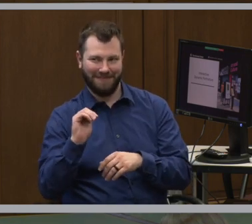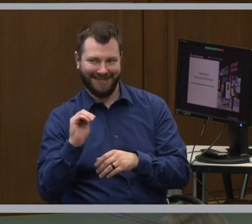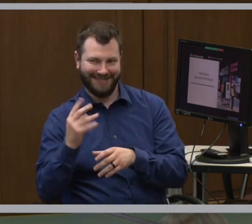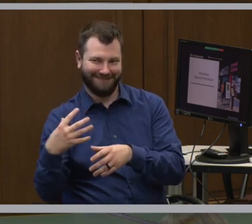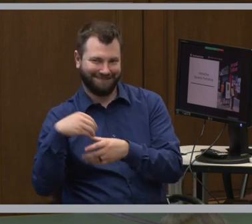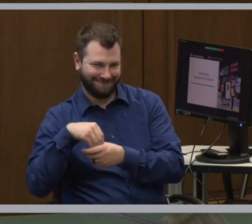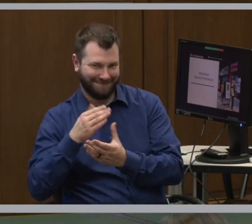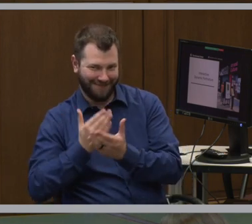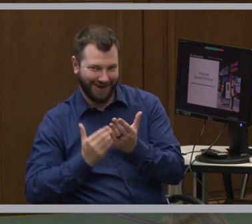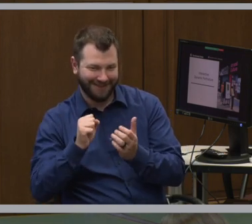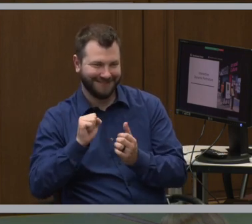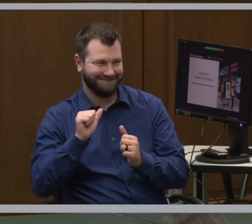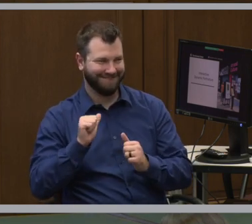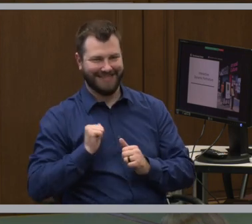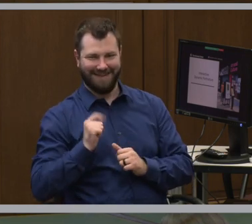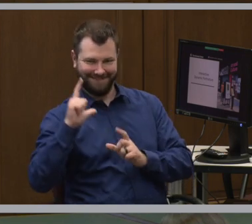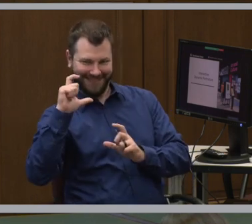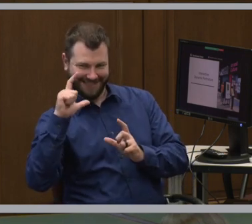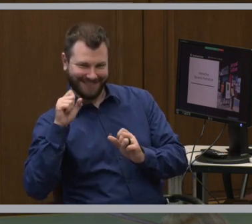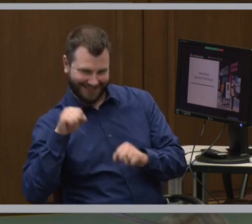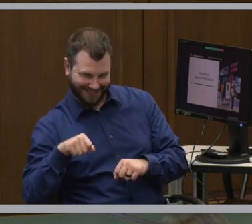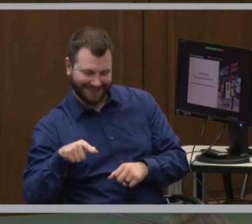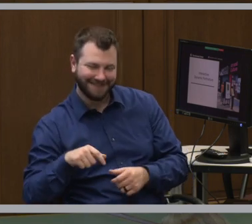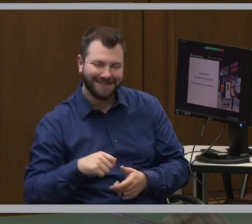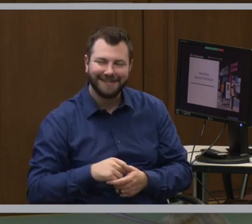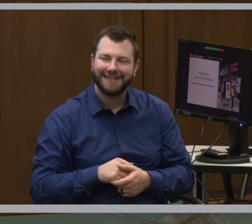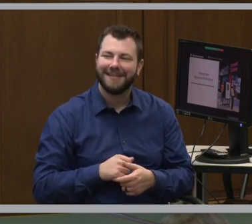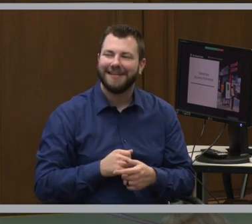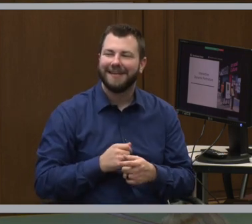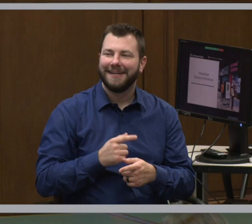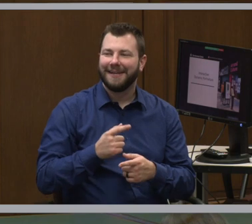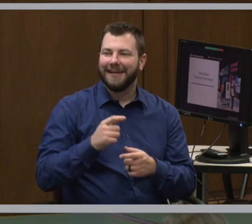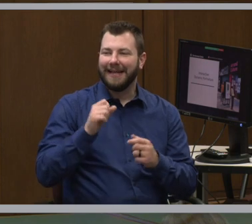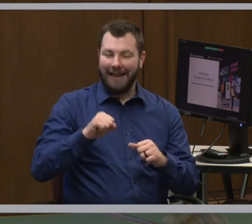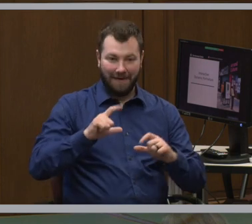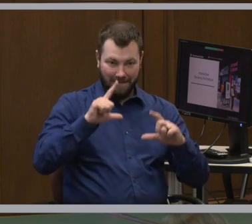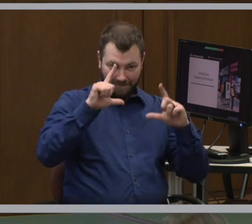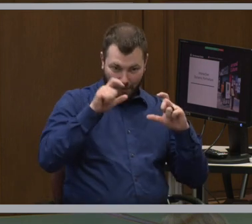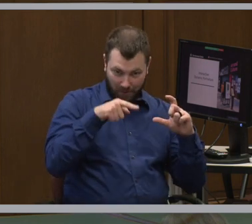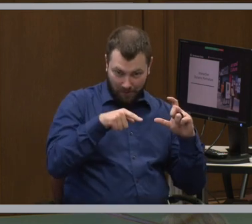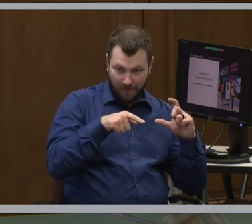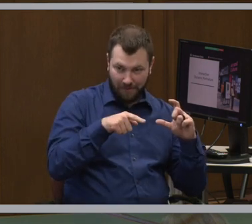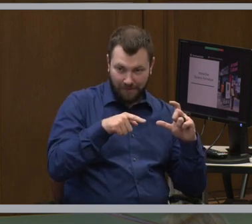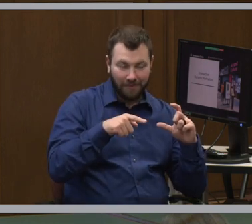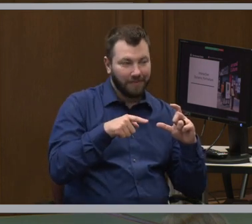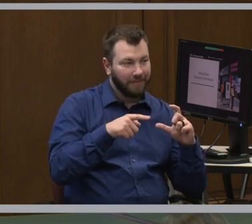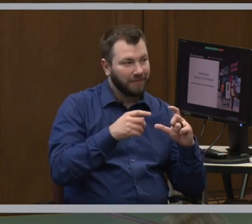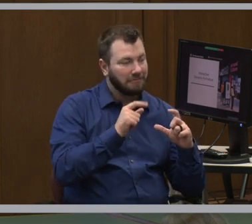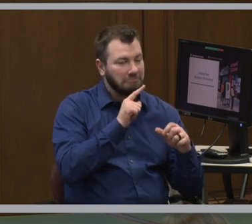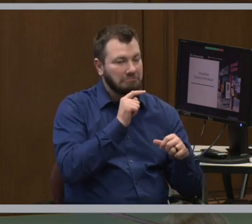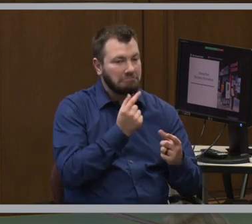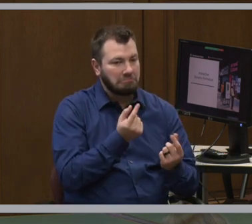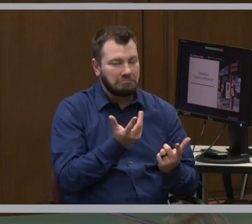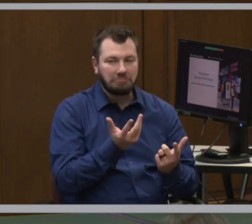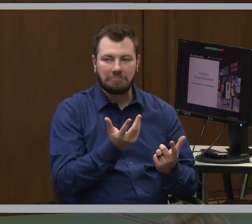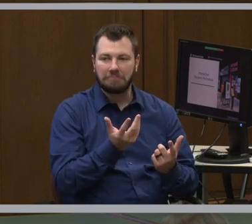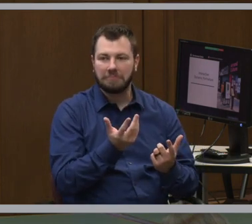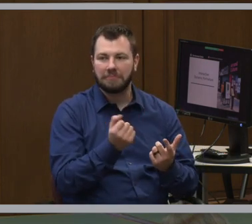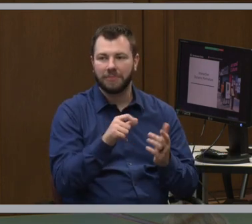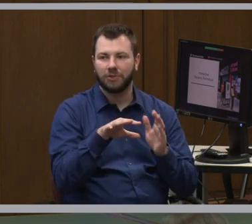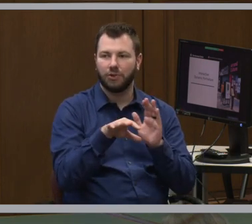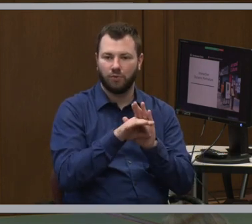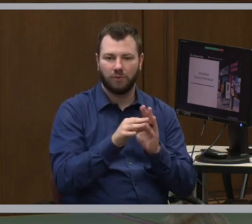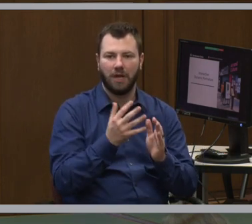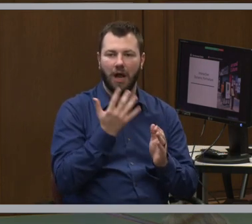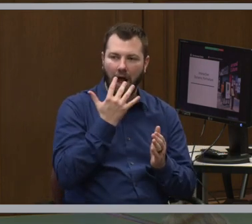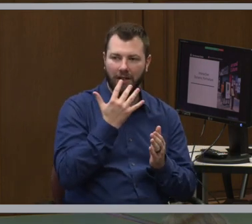as well, because you can get a selfie, to have, to take a photo and essentially choose a